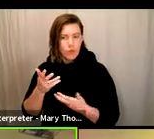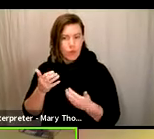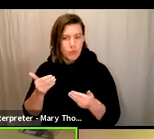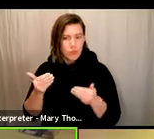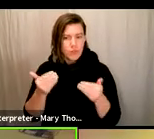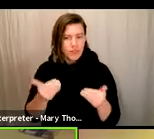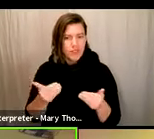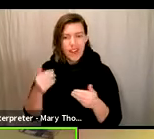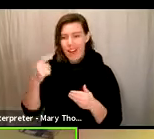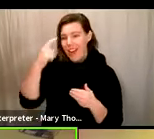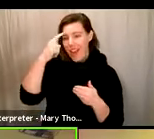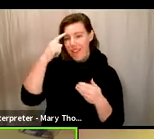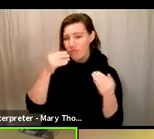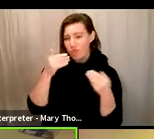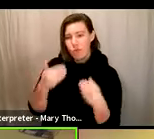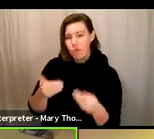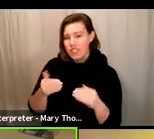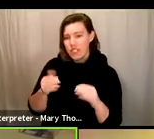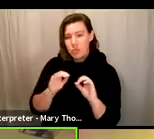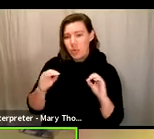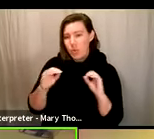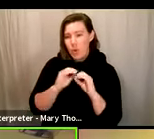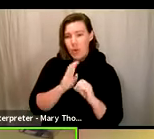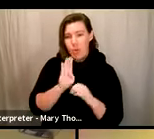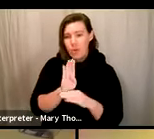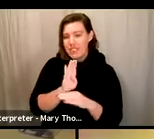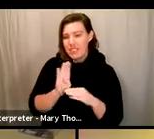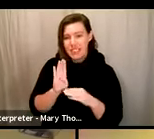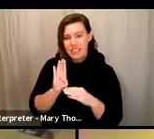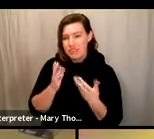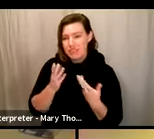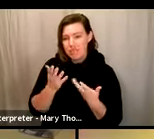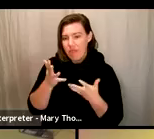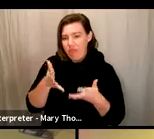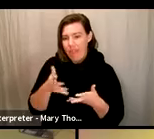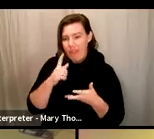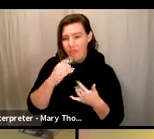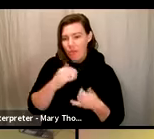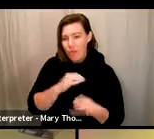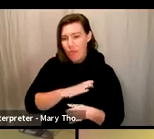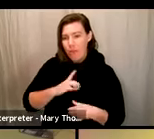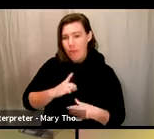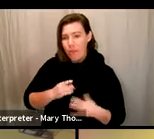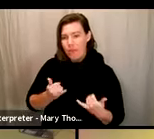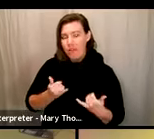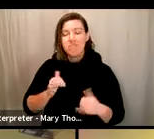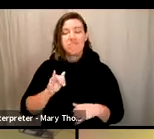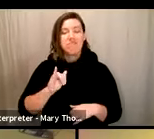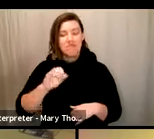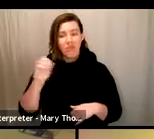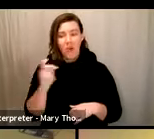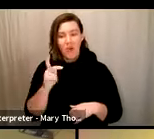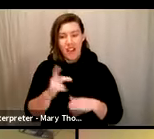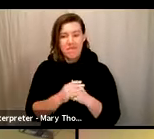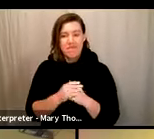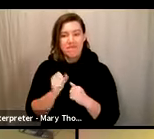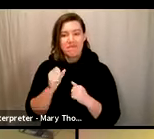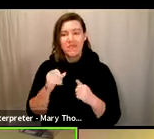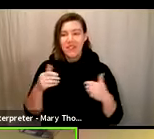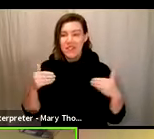Proceed. I have no further business for the board today. No further business. All right, we're going to get into a recount instead. Okay.